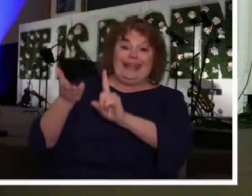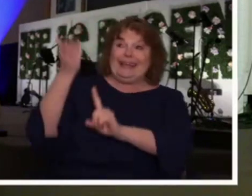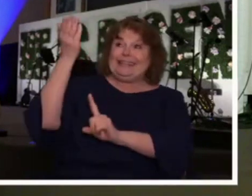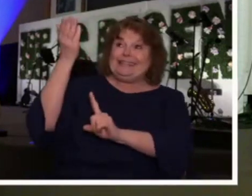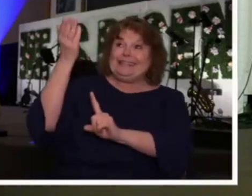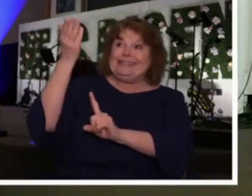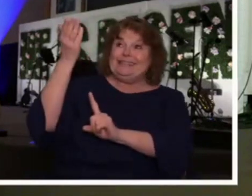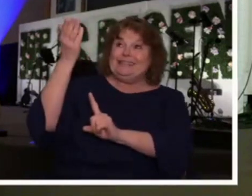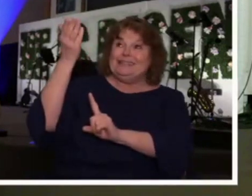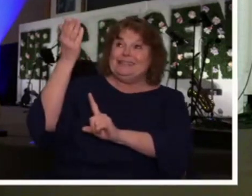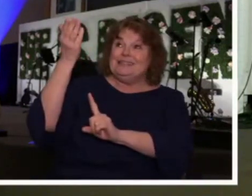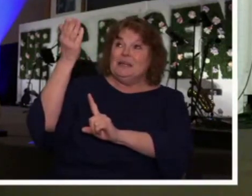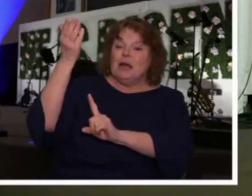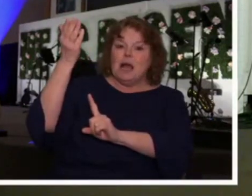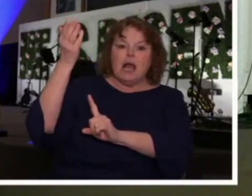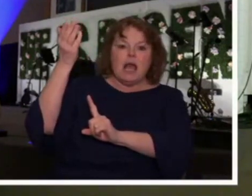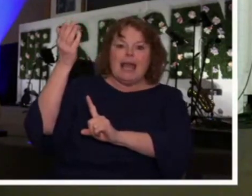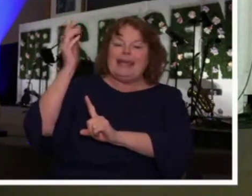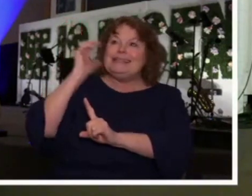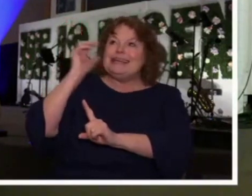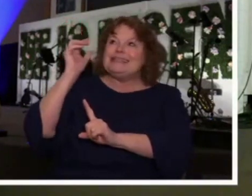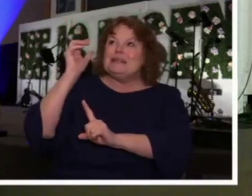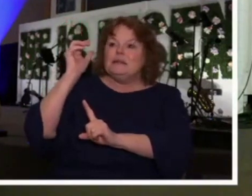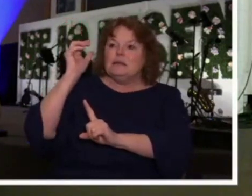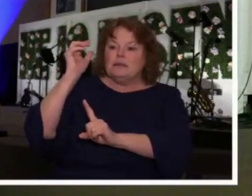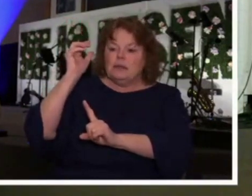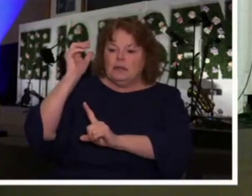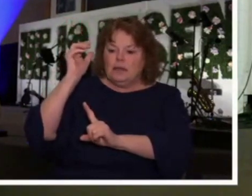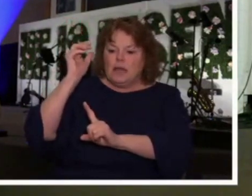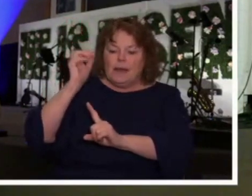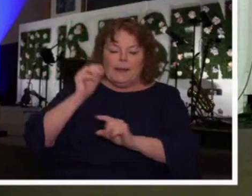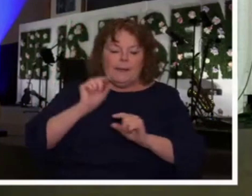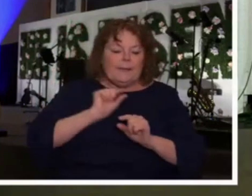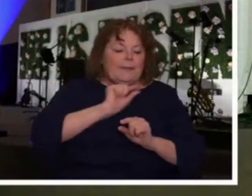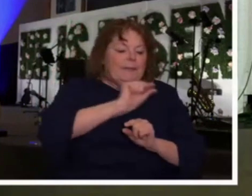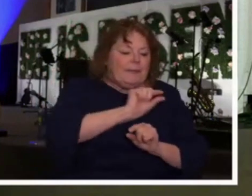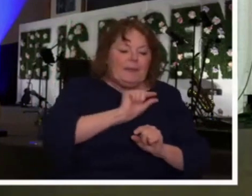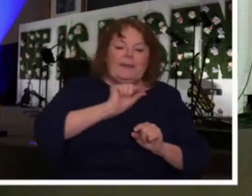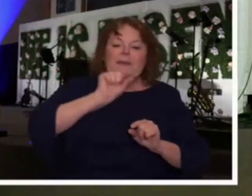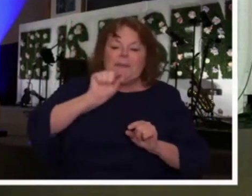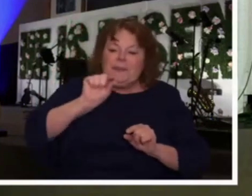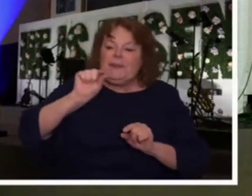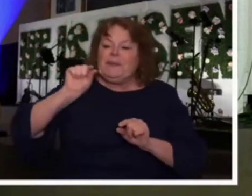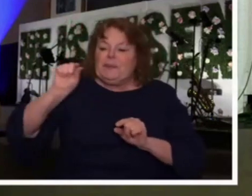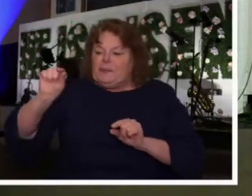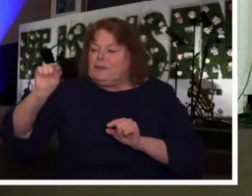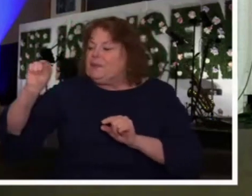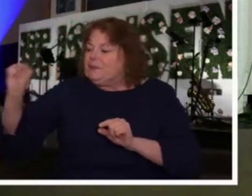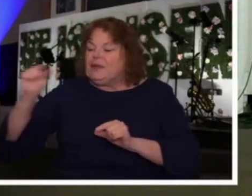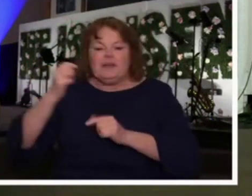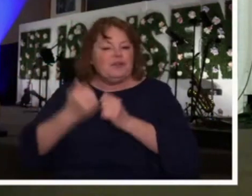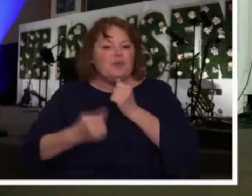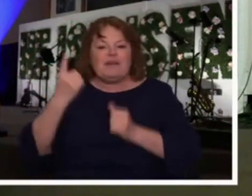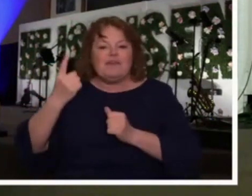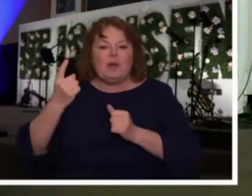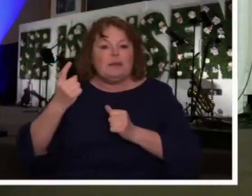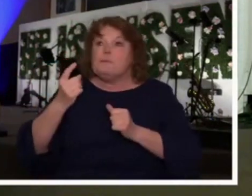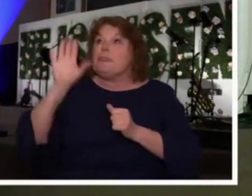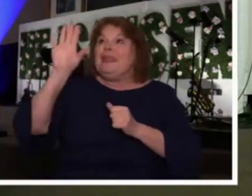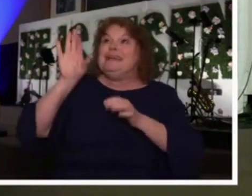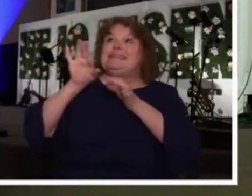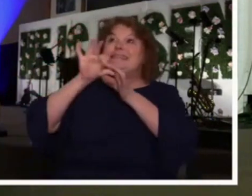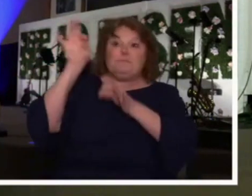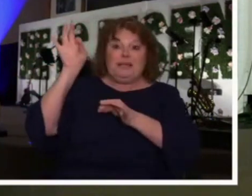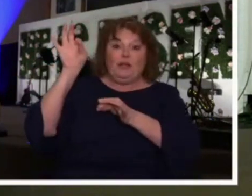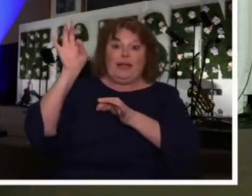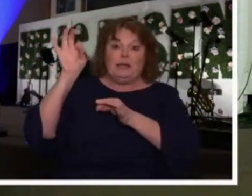us. He dwells in us in fullness. Even though we are mere mortals, God did not divide His Spirit and give you just